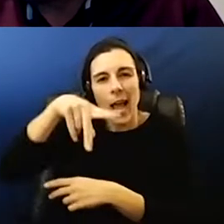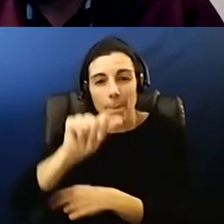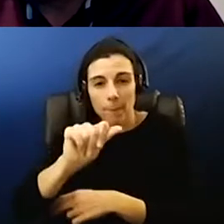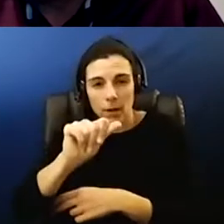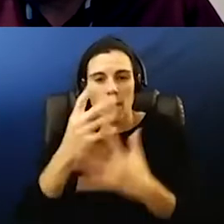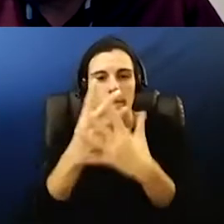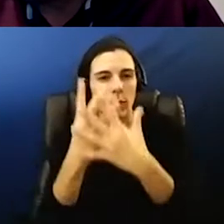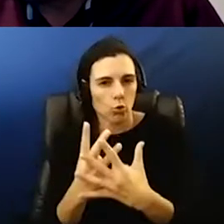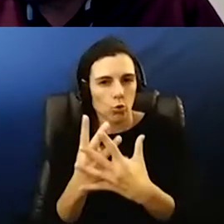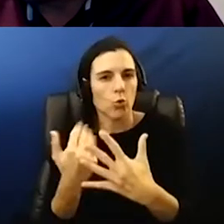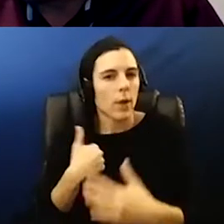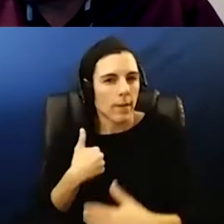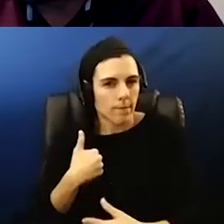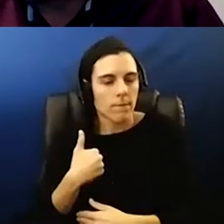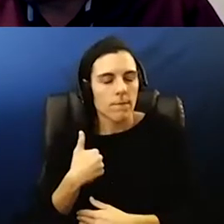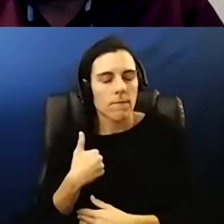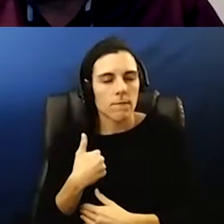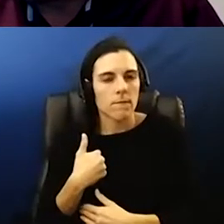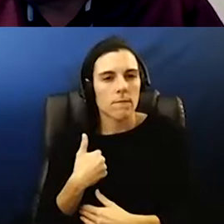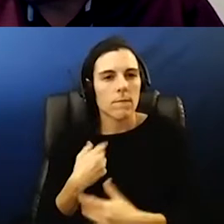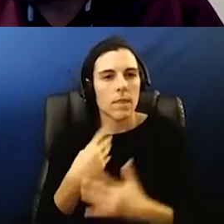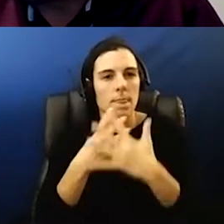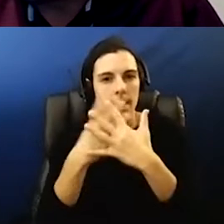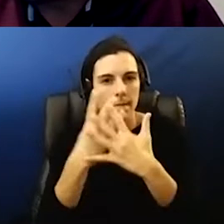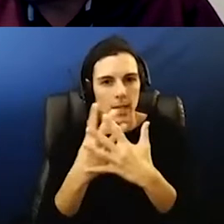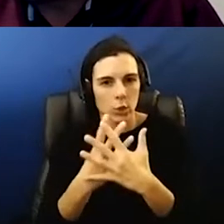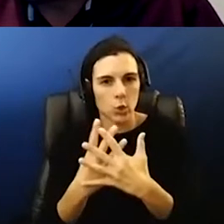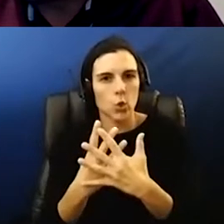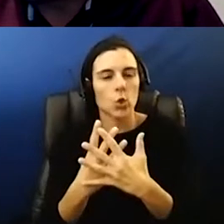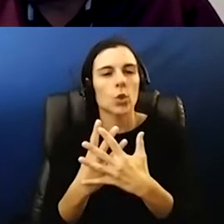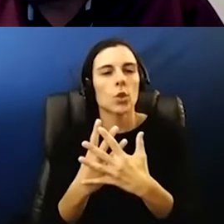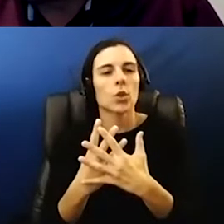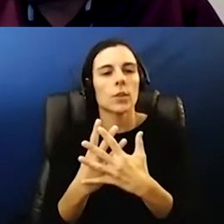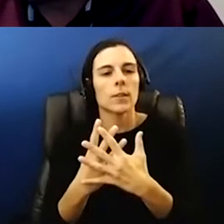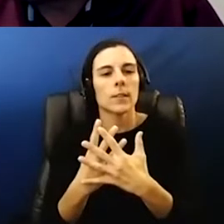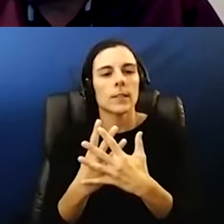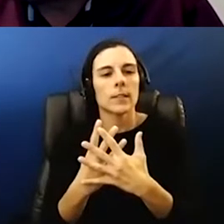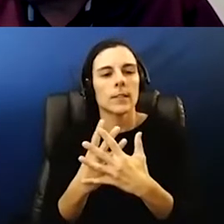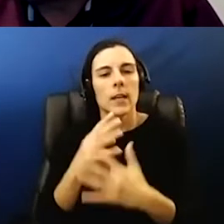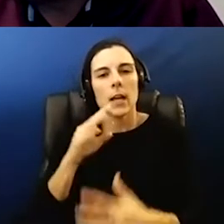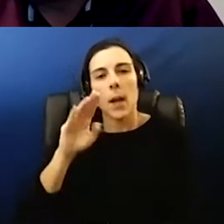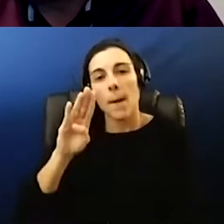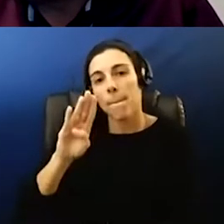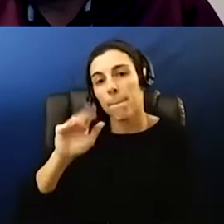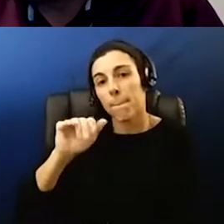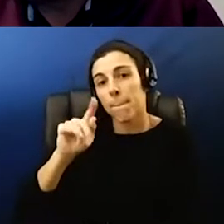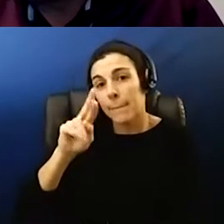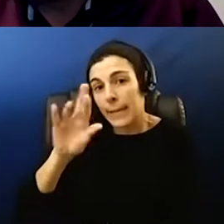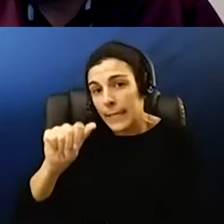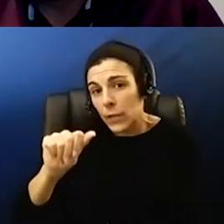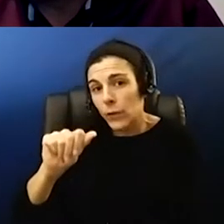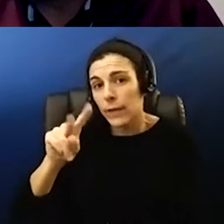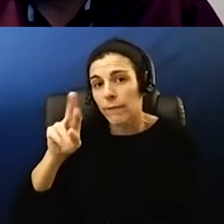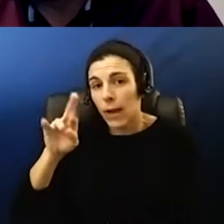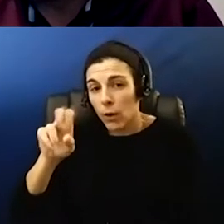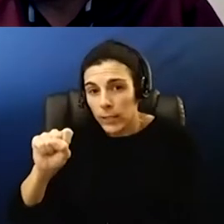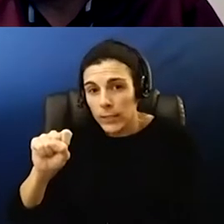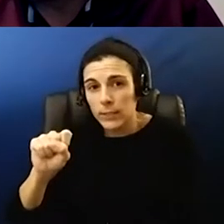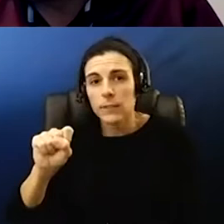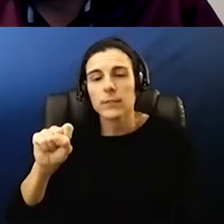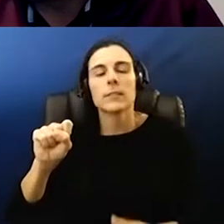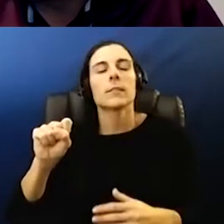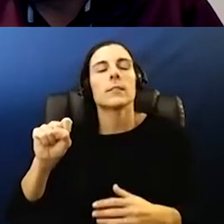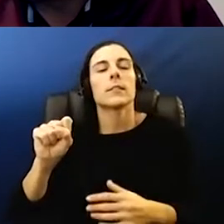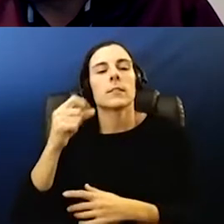filters um that really filter out uh bacteria viruses it's really made to